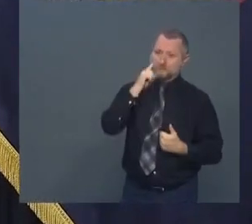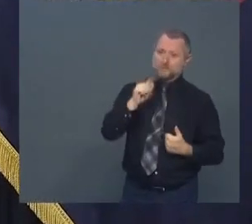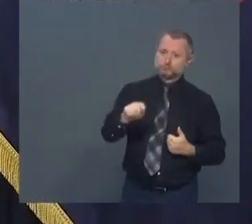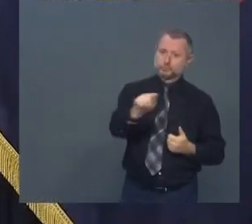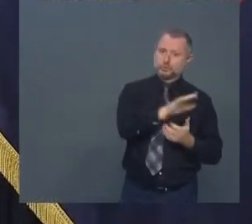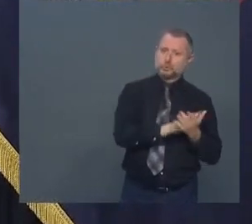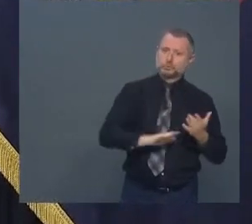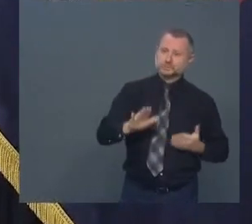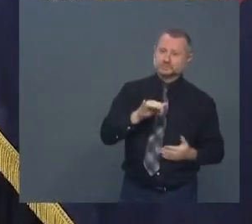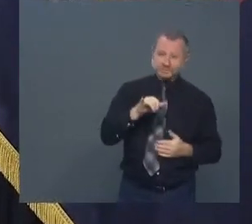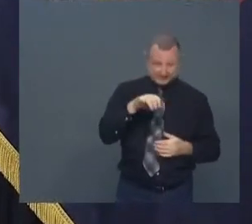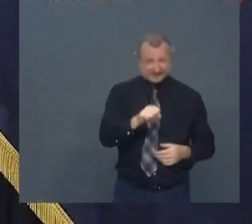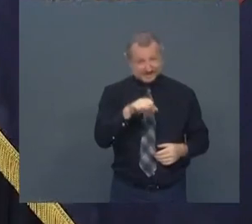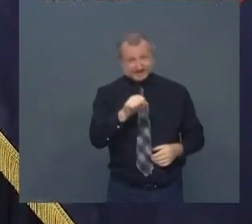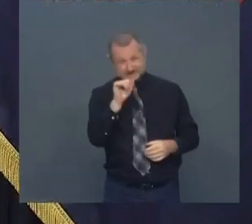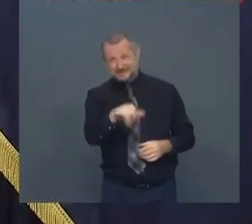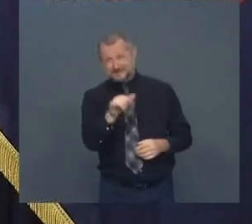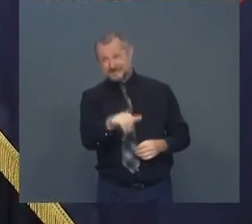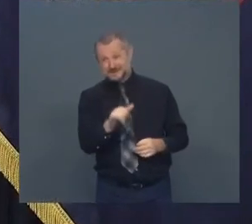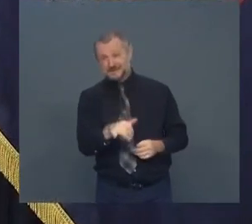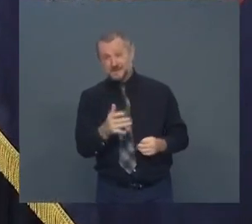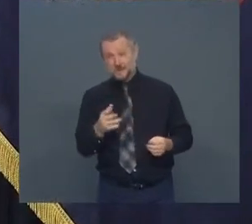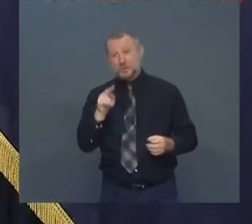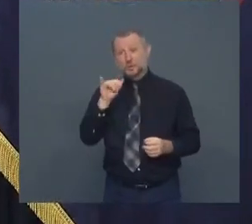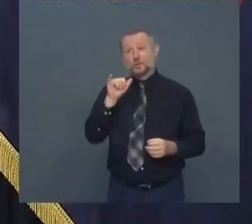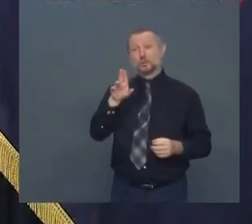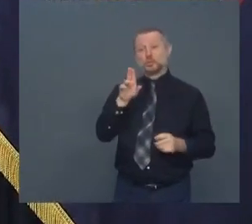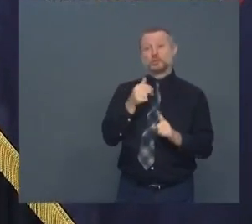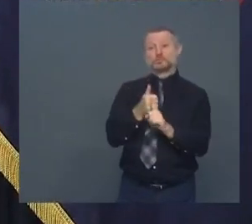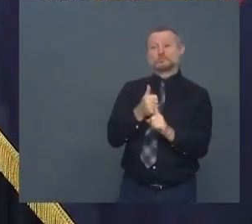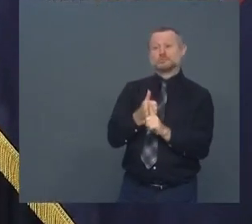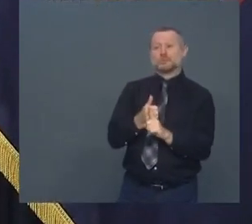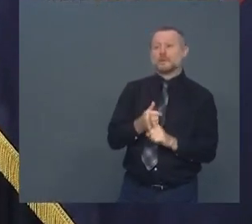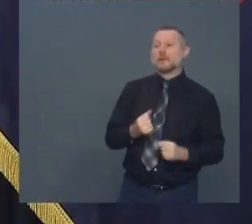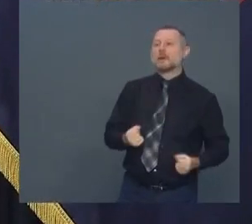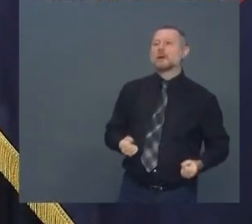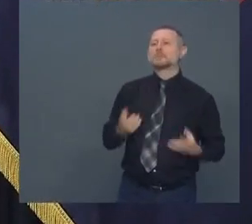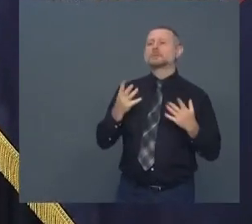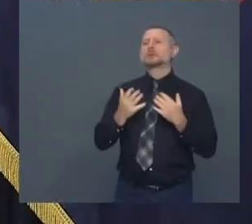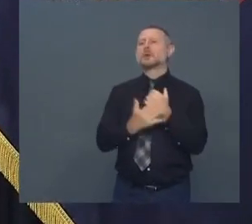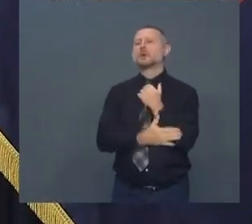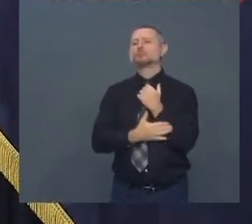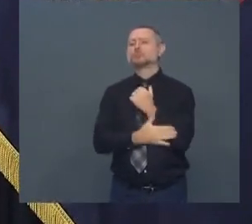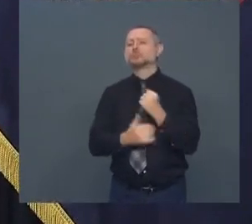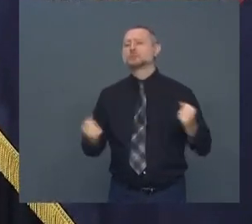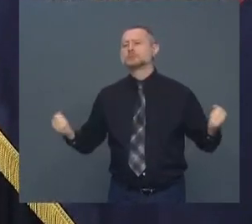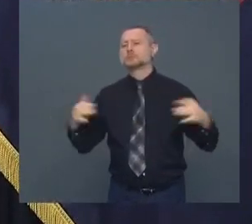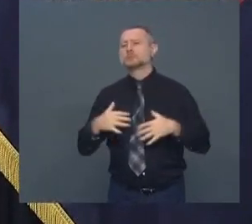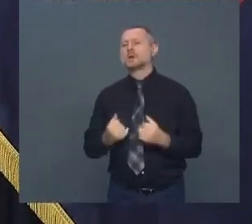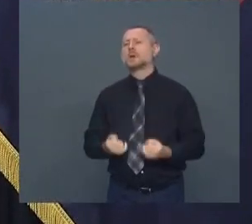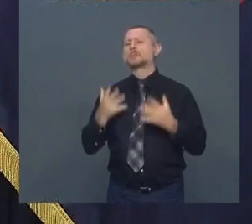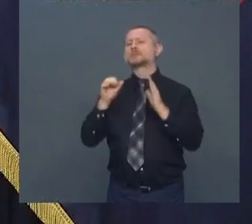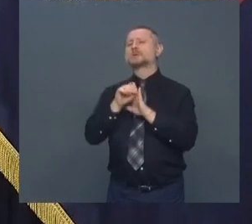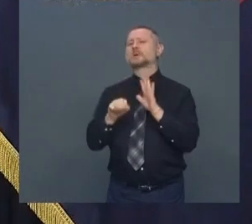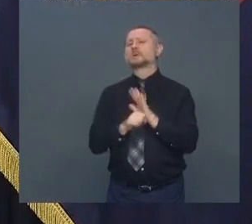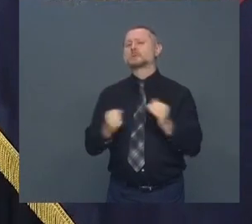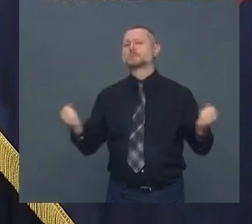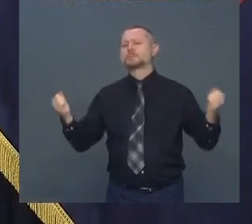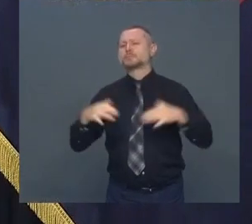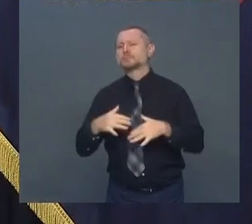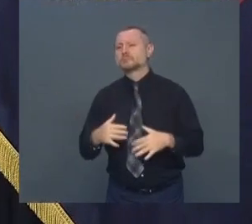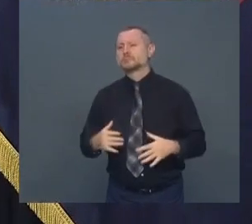Yes, the colleges, NYU. How many countries and states are those students coming from?